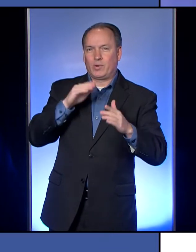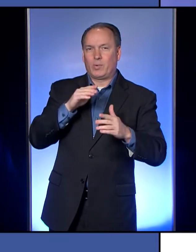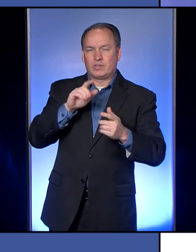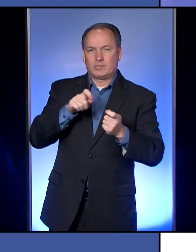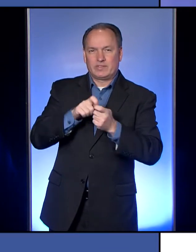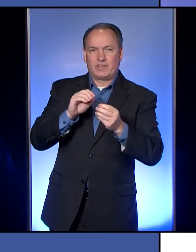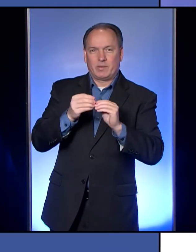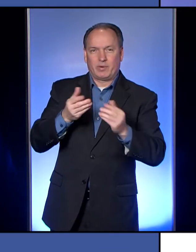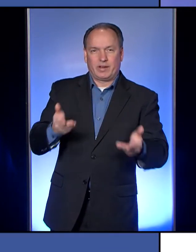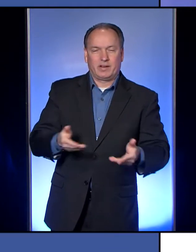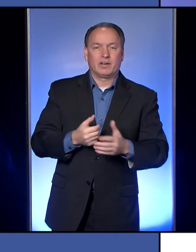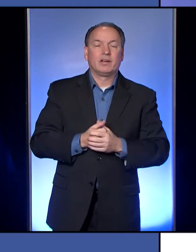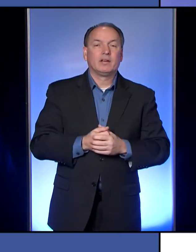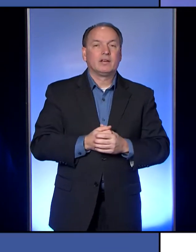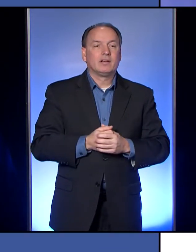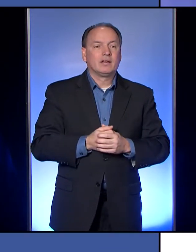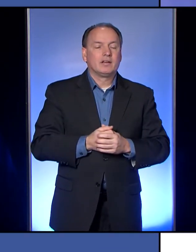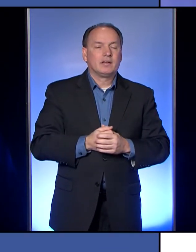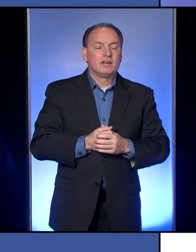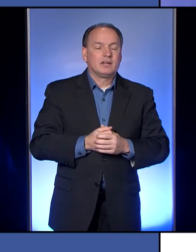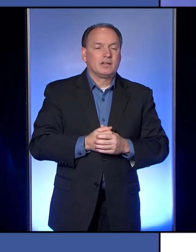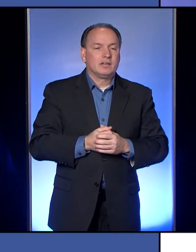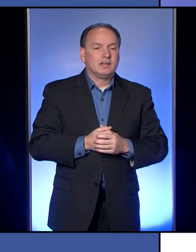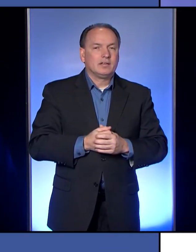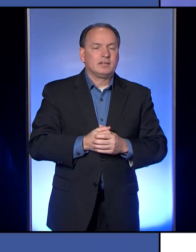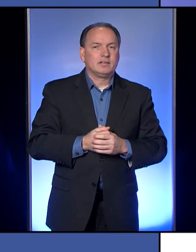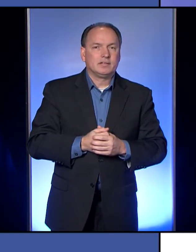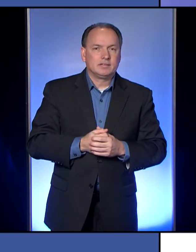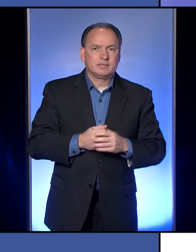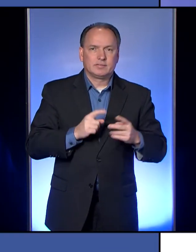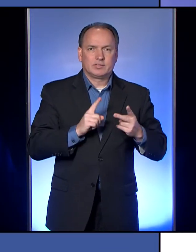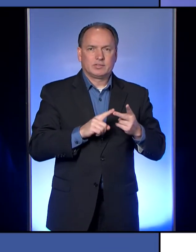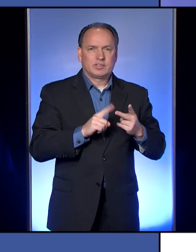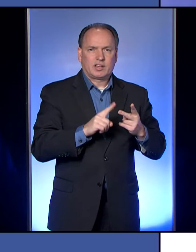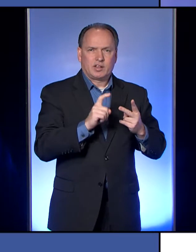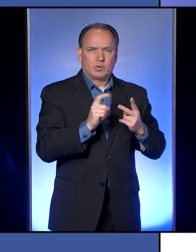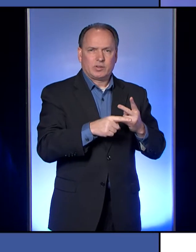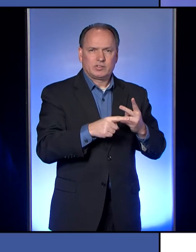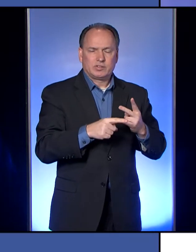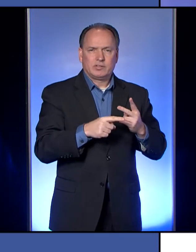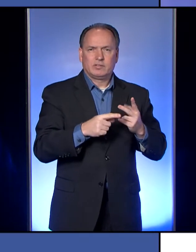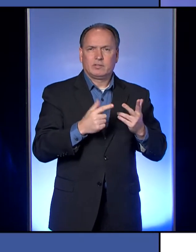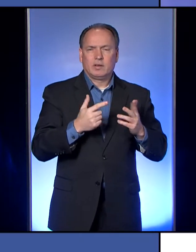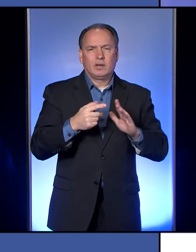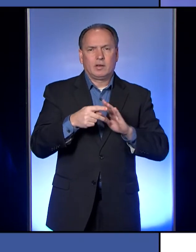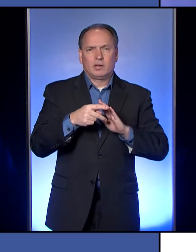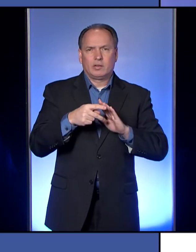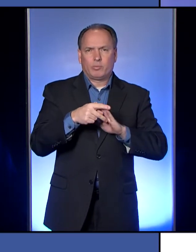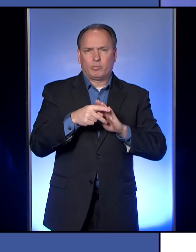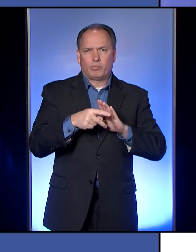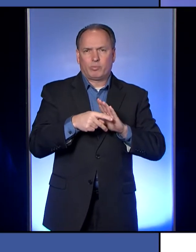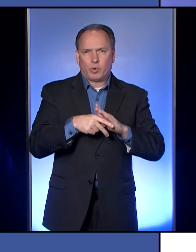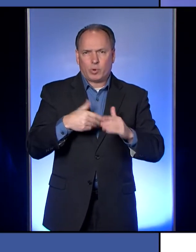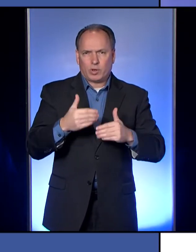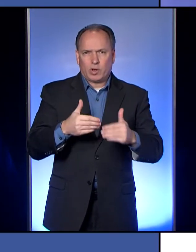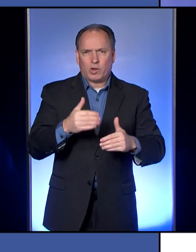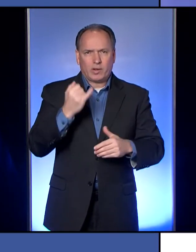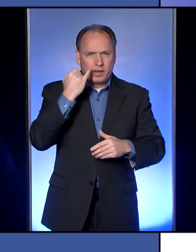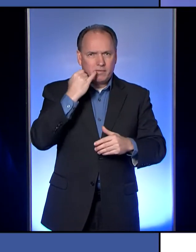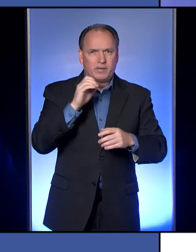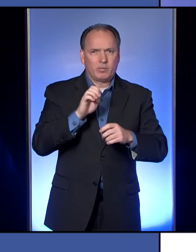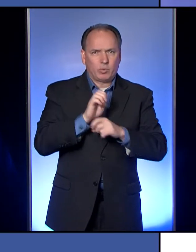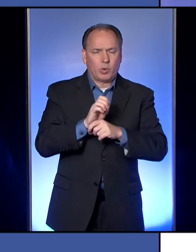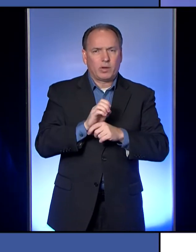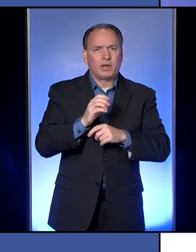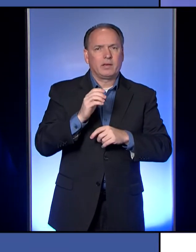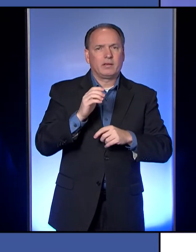Walmart, what would be the protocol? So what is the protocol? If I'm sorry, say that again. If an employee